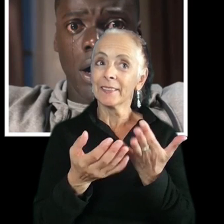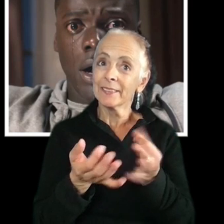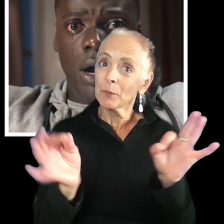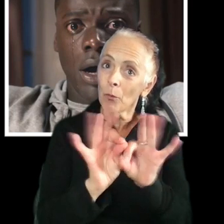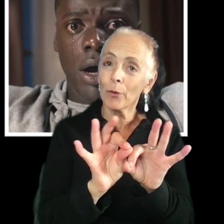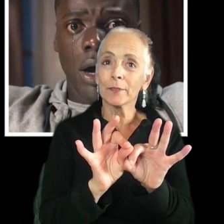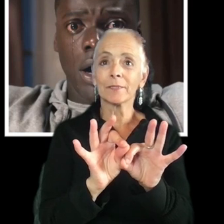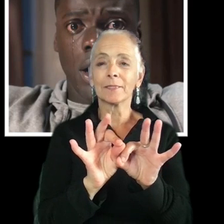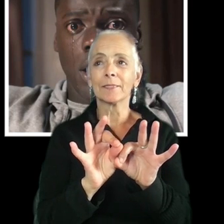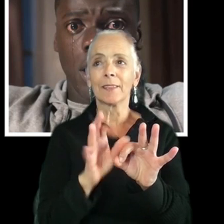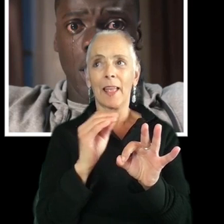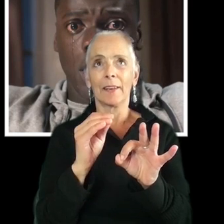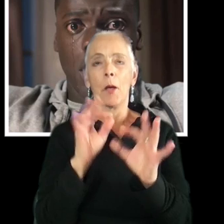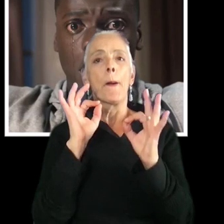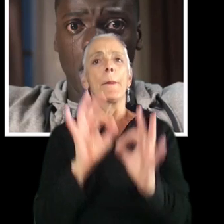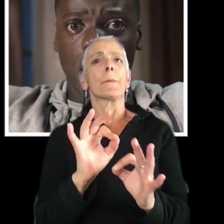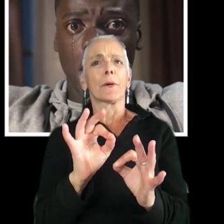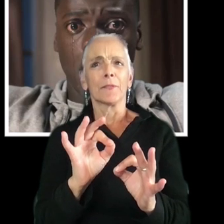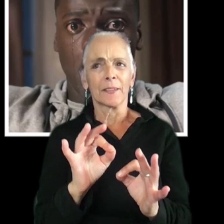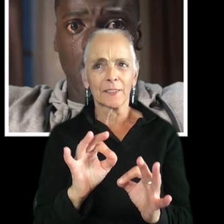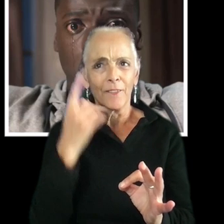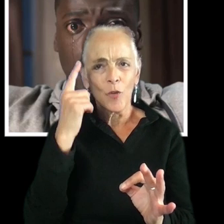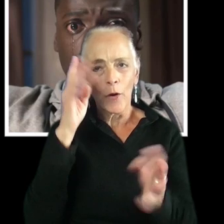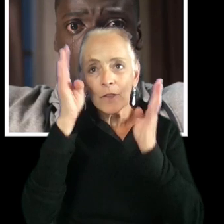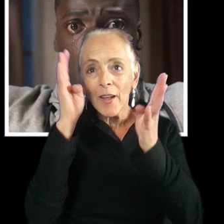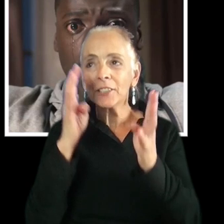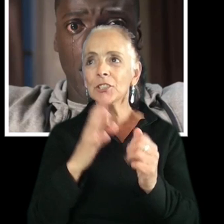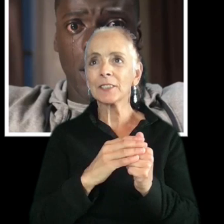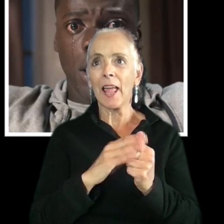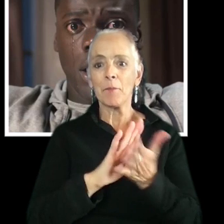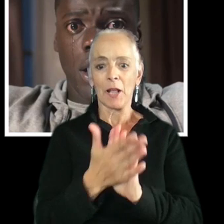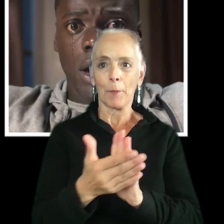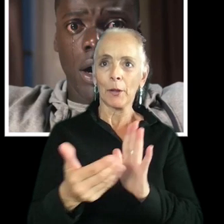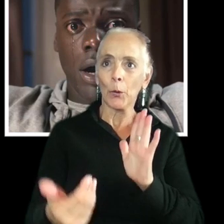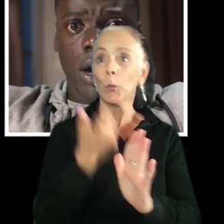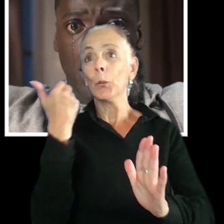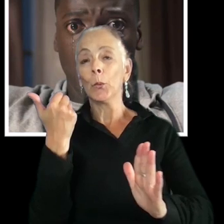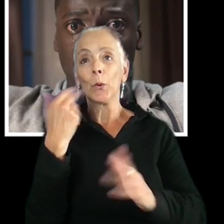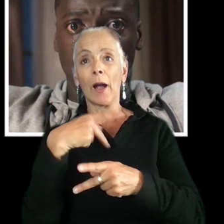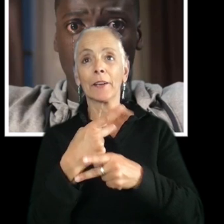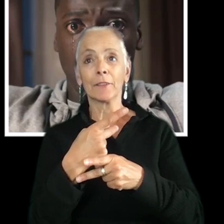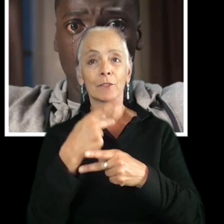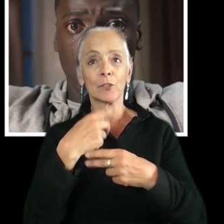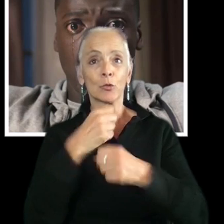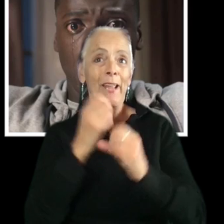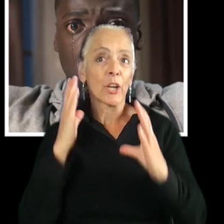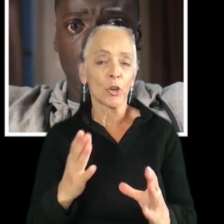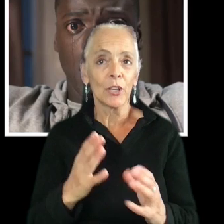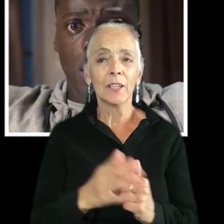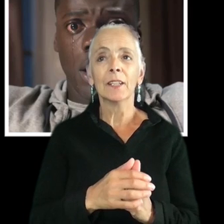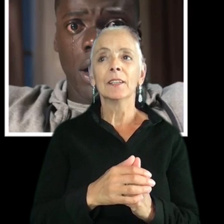mindset towards innovation and standing out as a creator. So, don't fall into tired tropes. Dare to try and